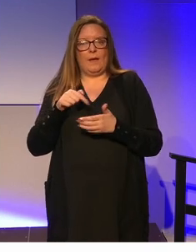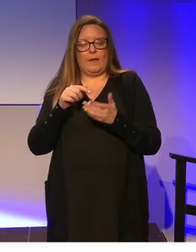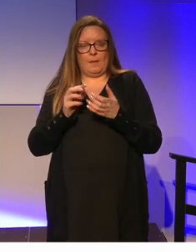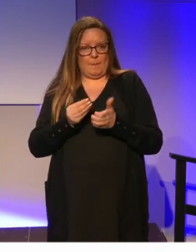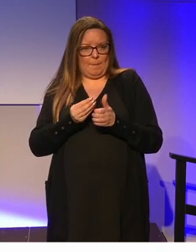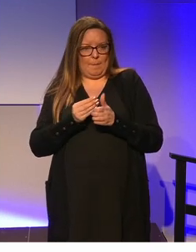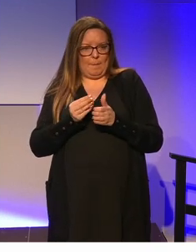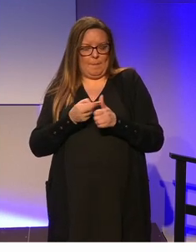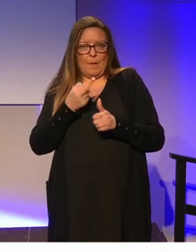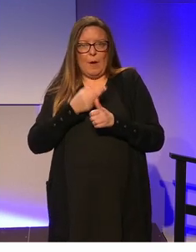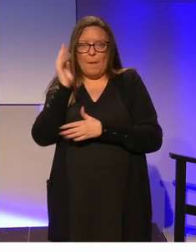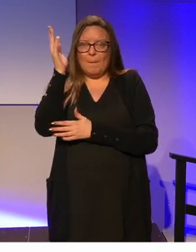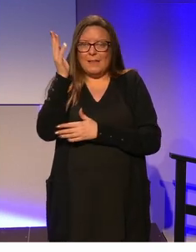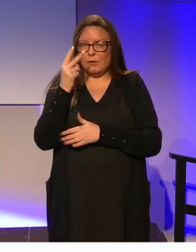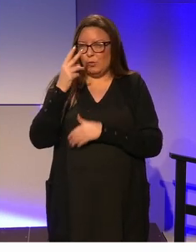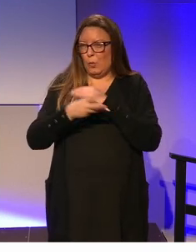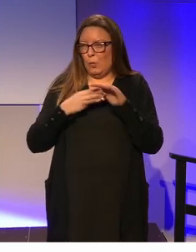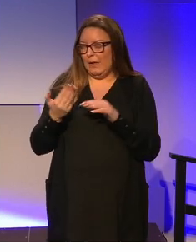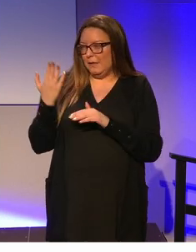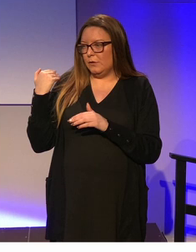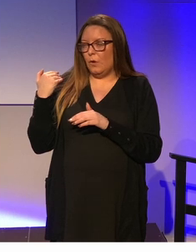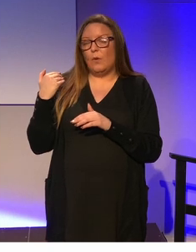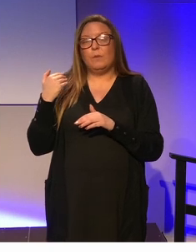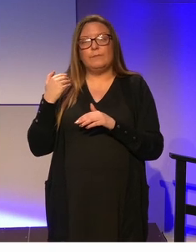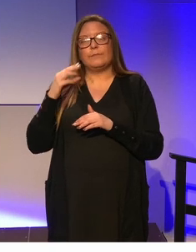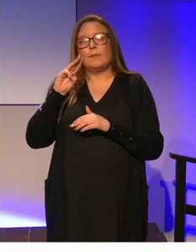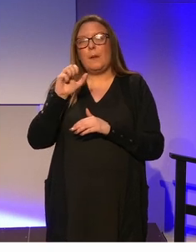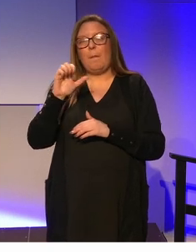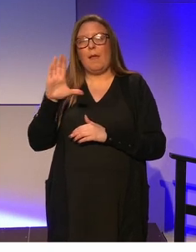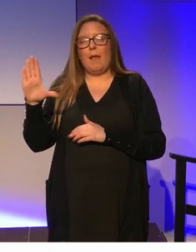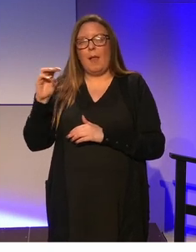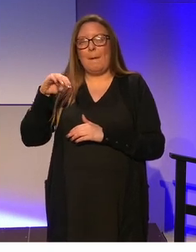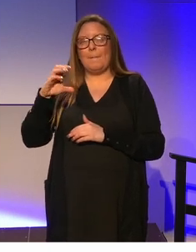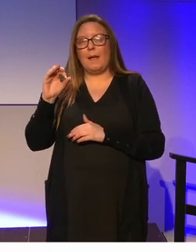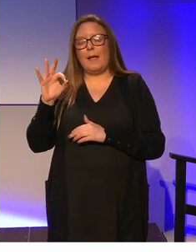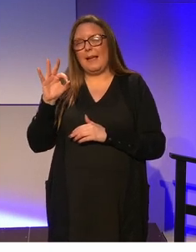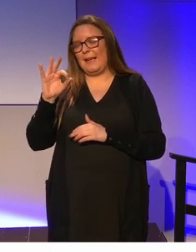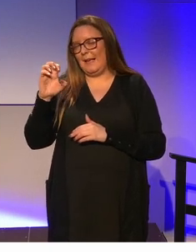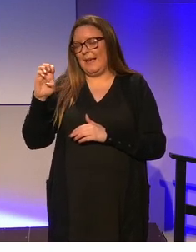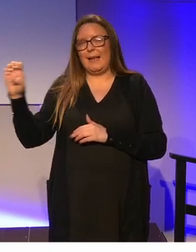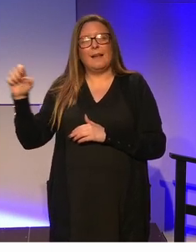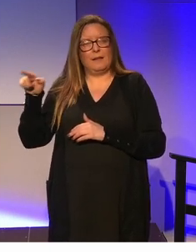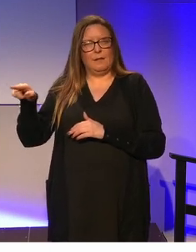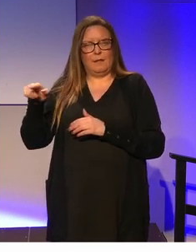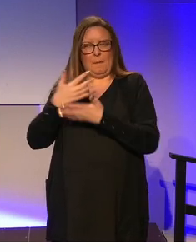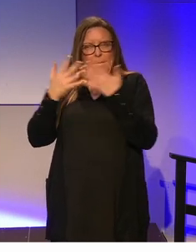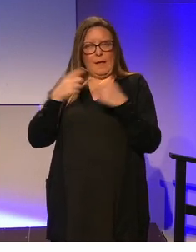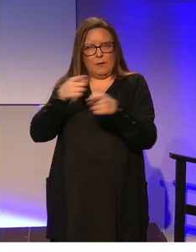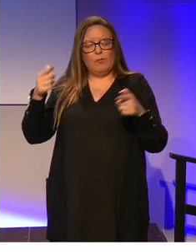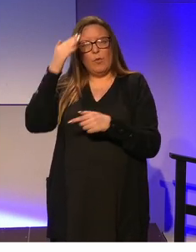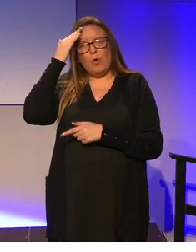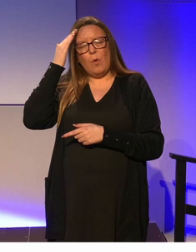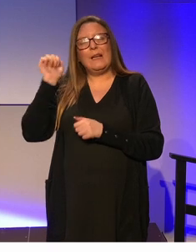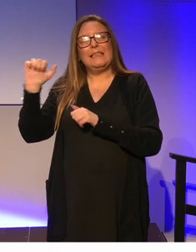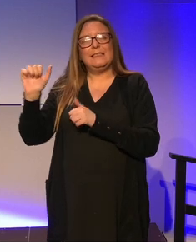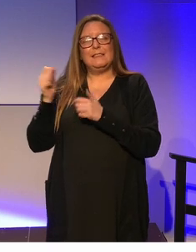two weeks ago at this point it was really Paul McGee was my inspiration for that because Paul McGee many of you will know was director of